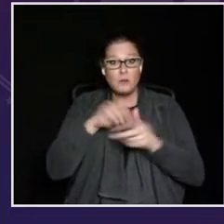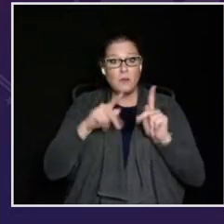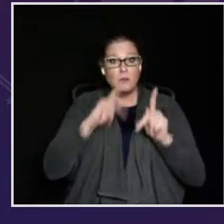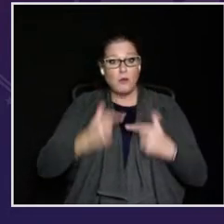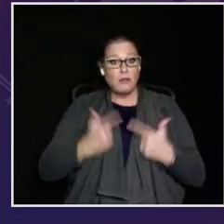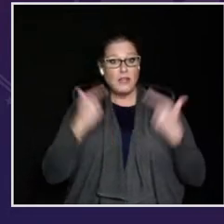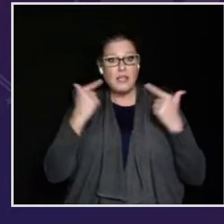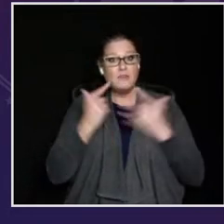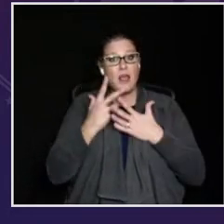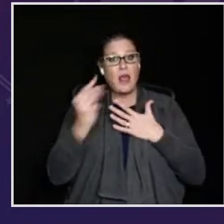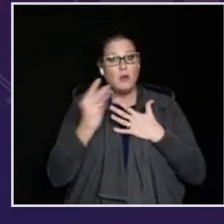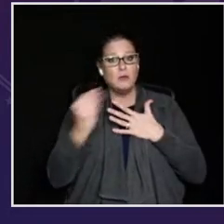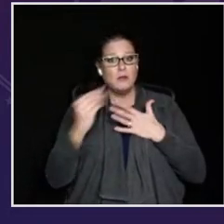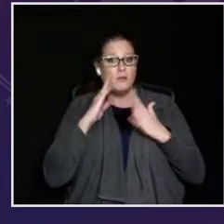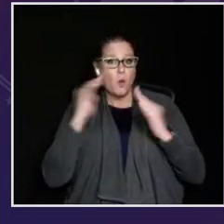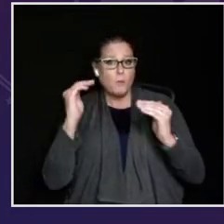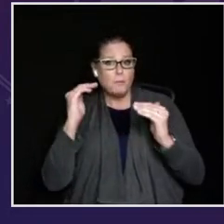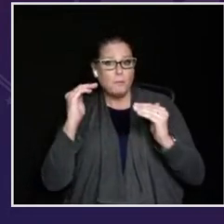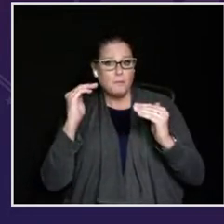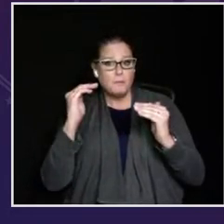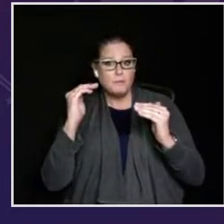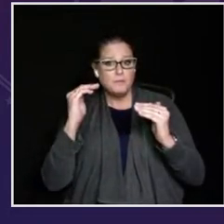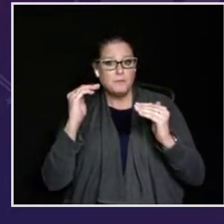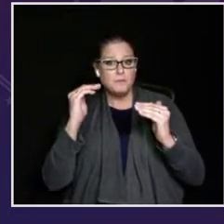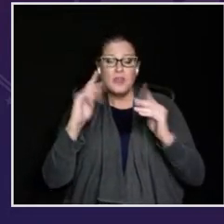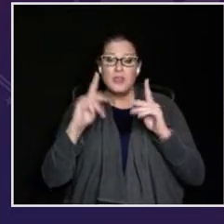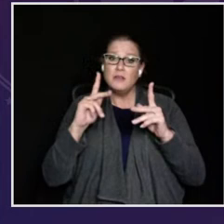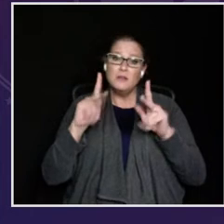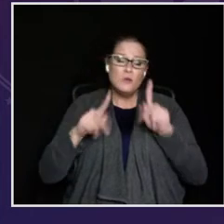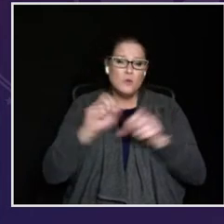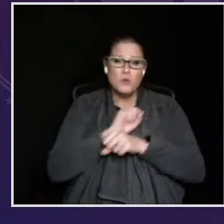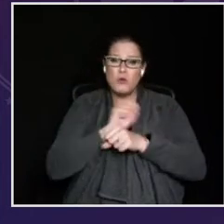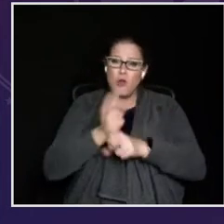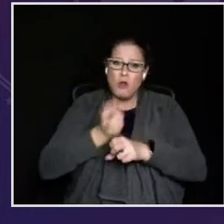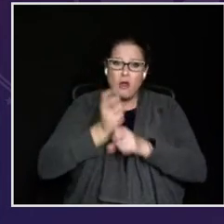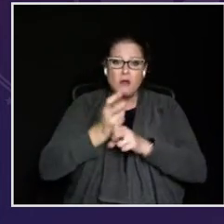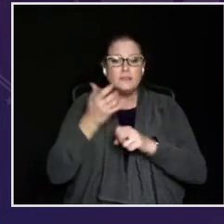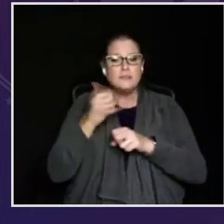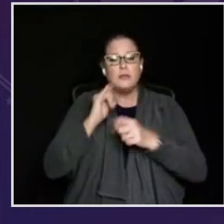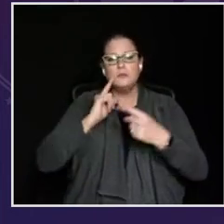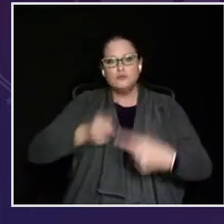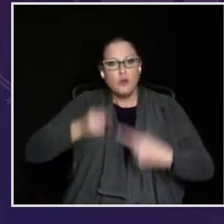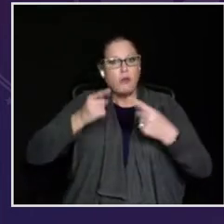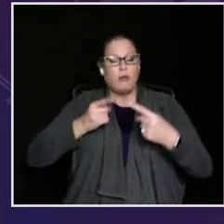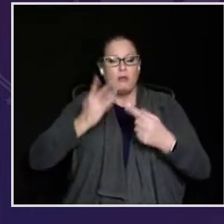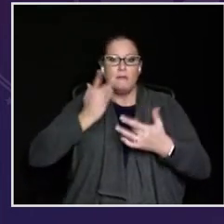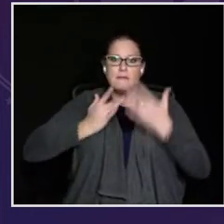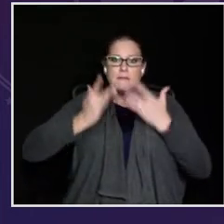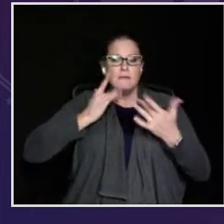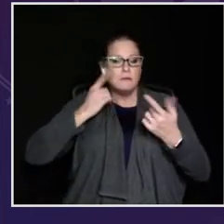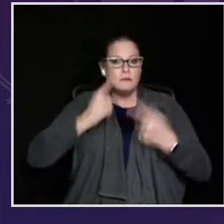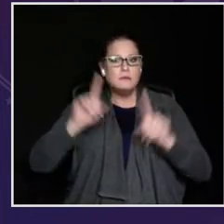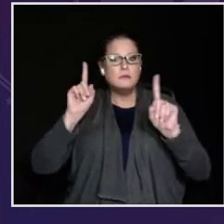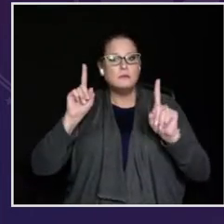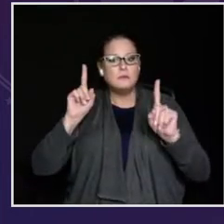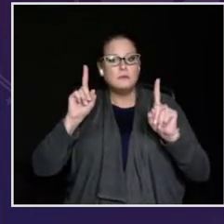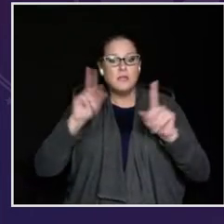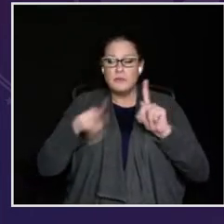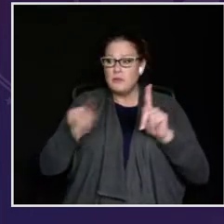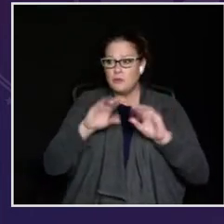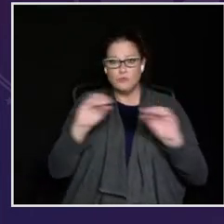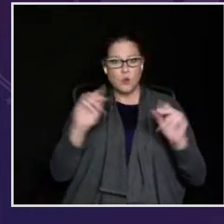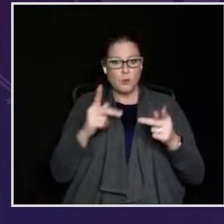man, and every child in this nation, including those who live on the outskirts of hope, those who work hard